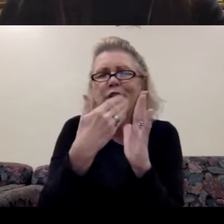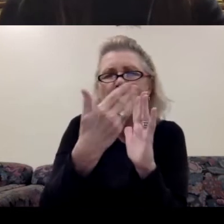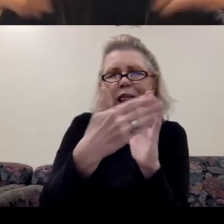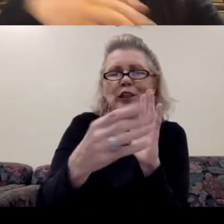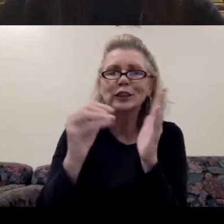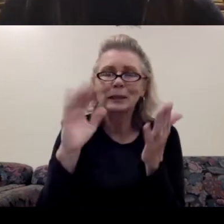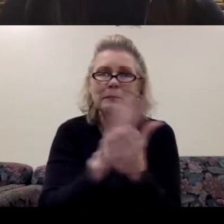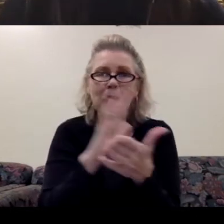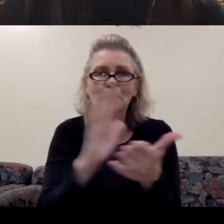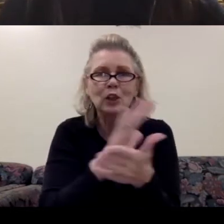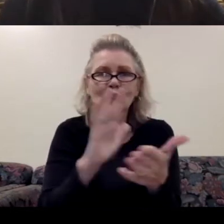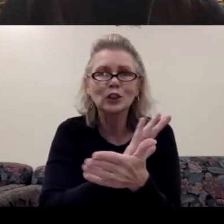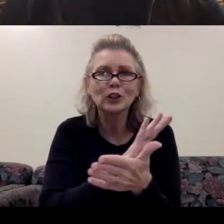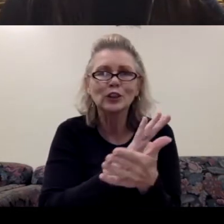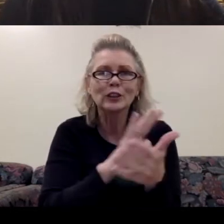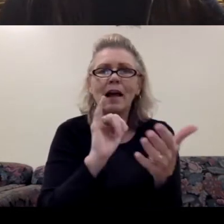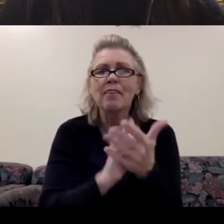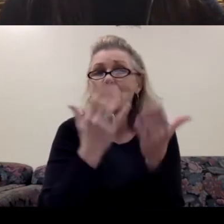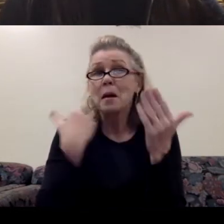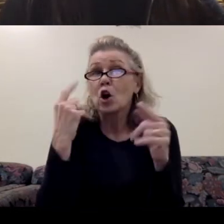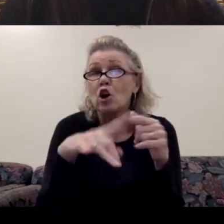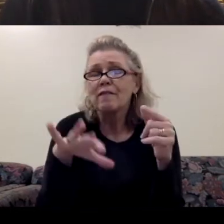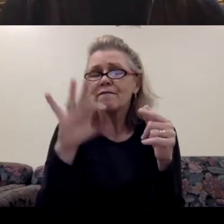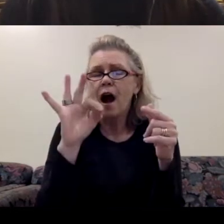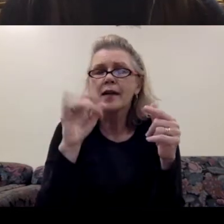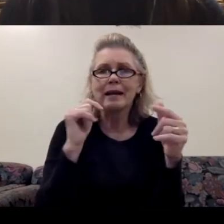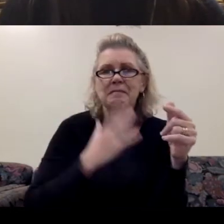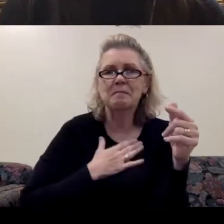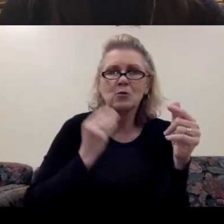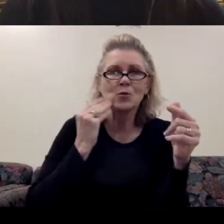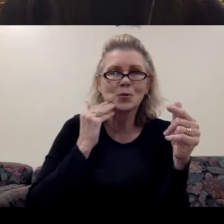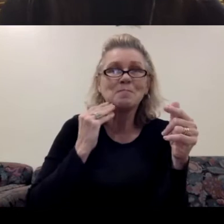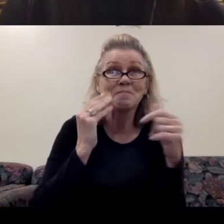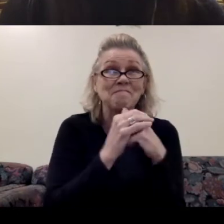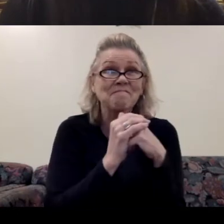find back home. So, yeah.